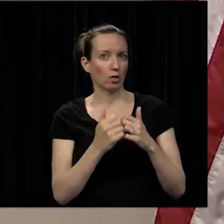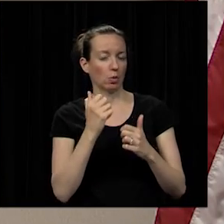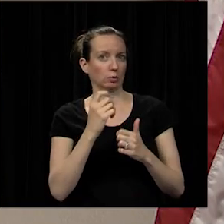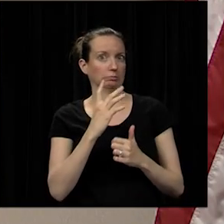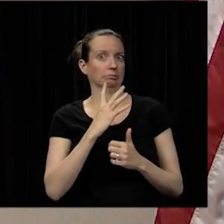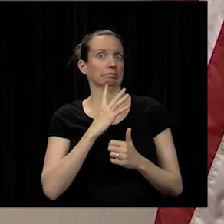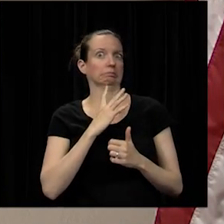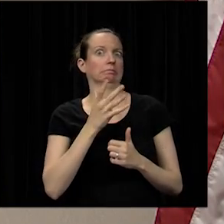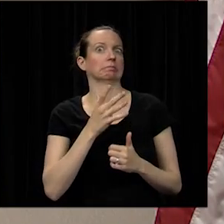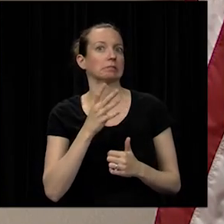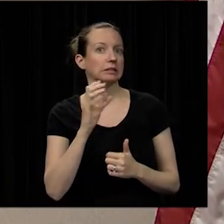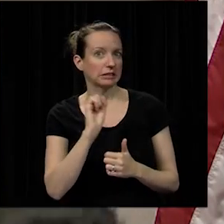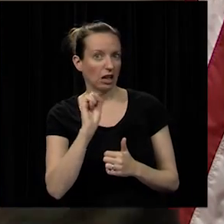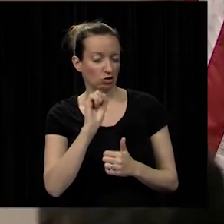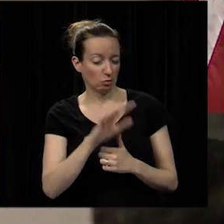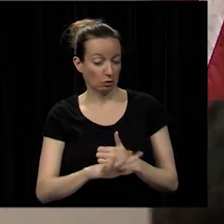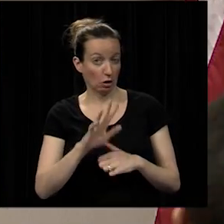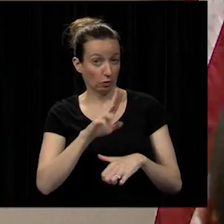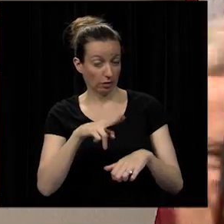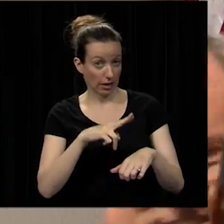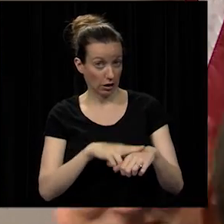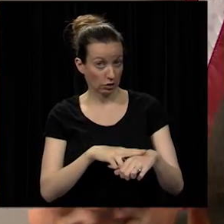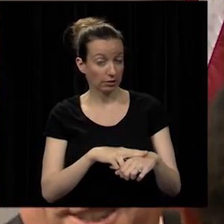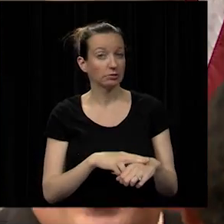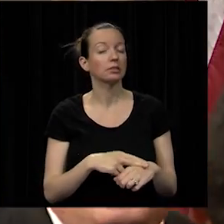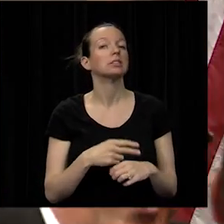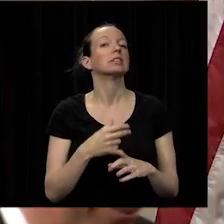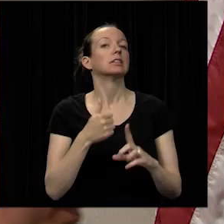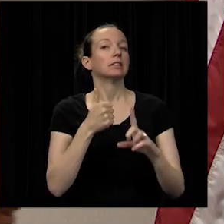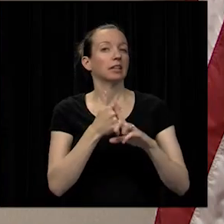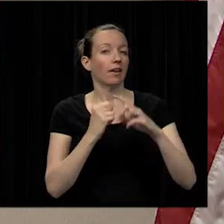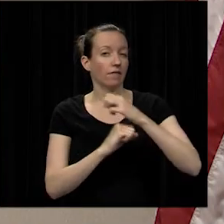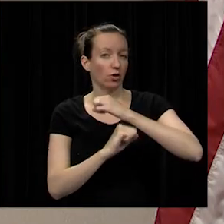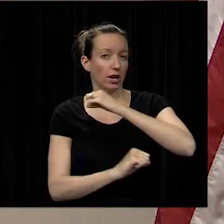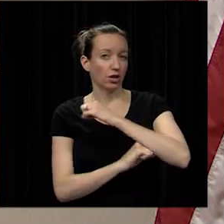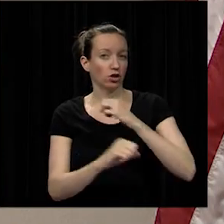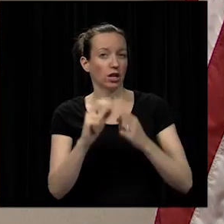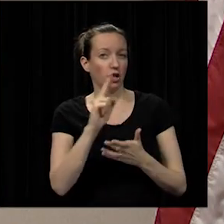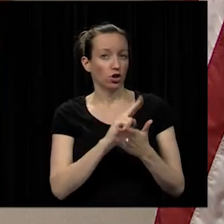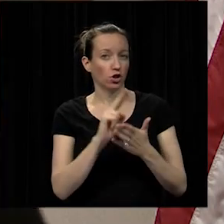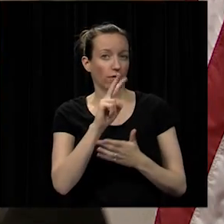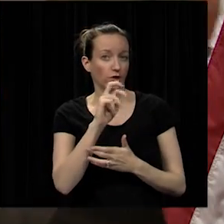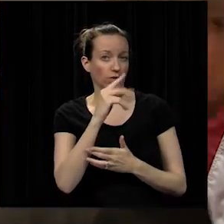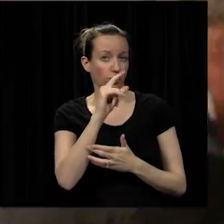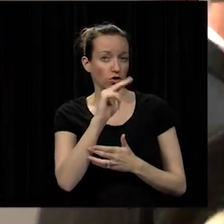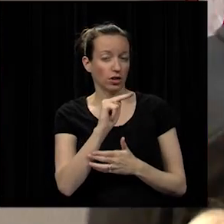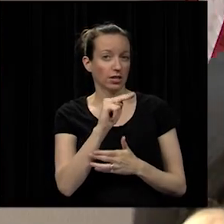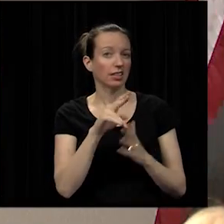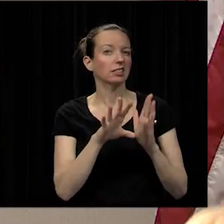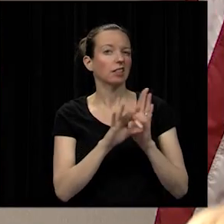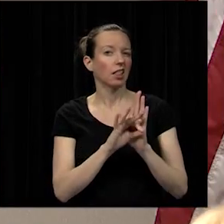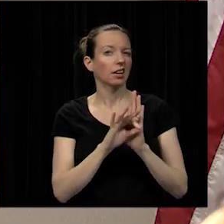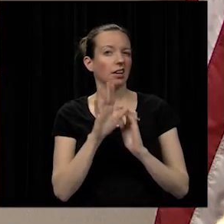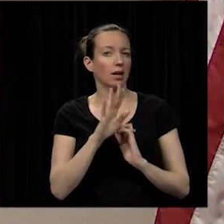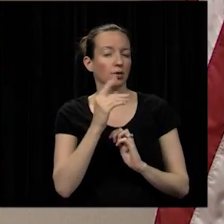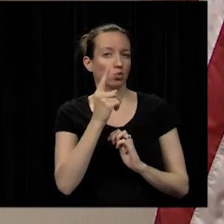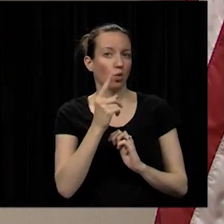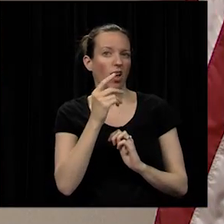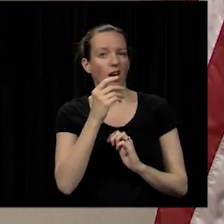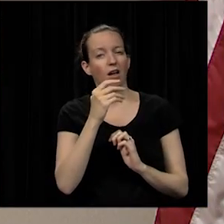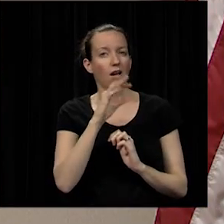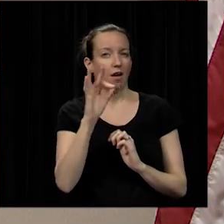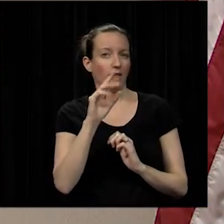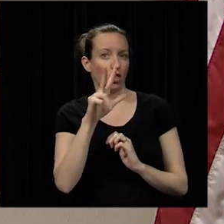scholarships in the nation. The Jefferson Scholars Foundation at the University of Virginia selected him as one of 34 recipients of this